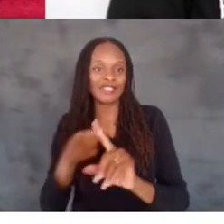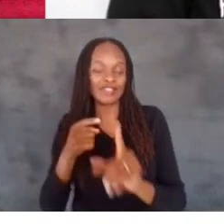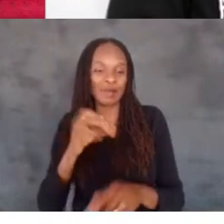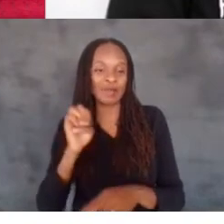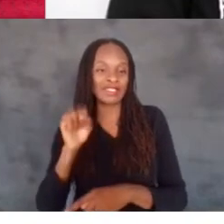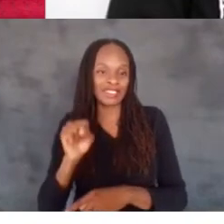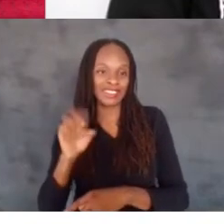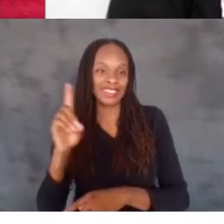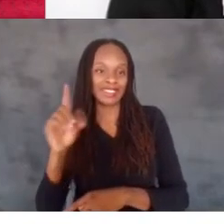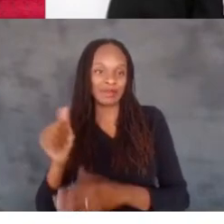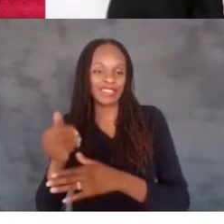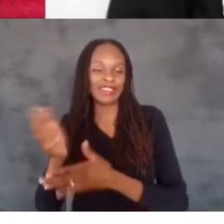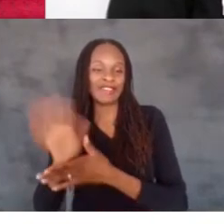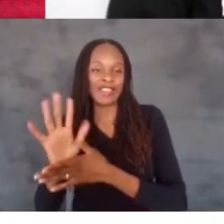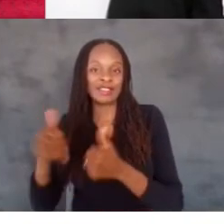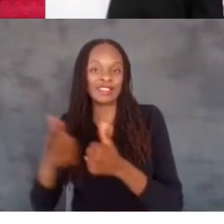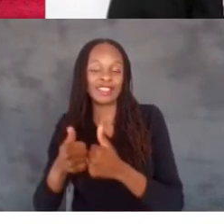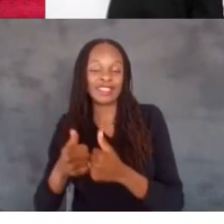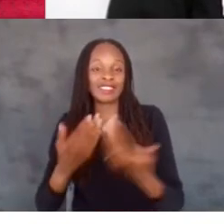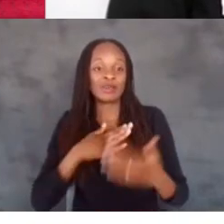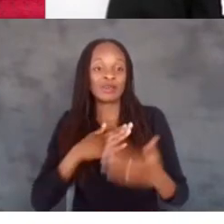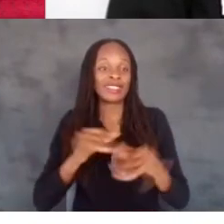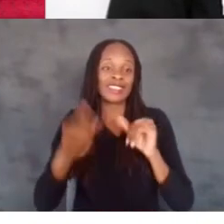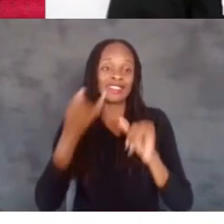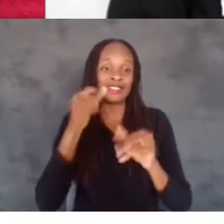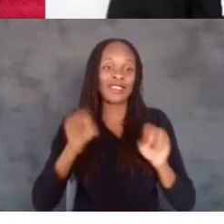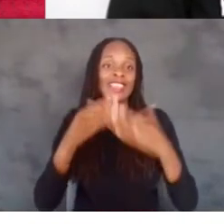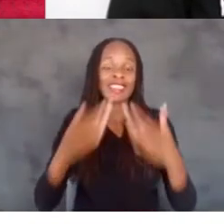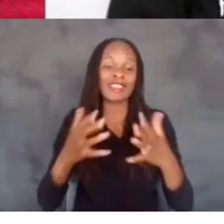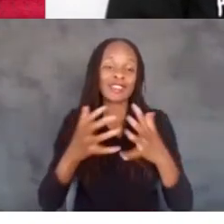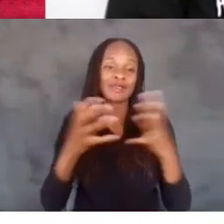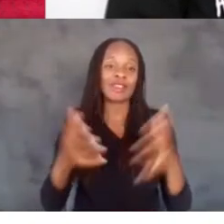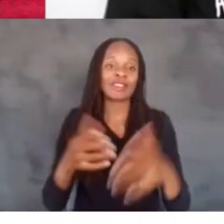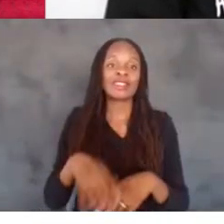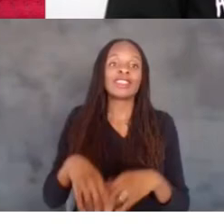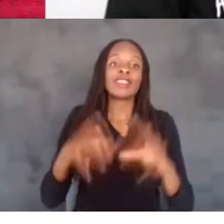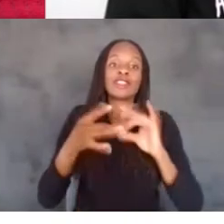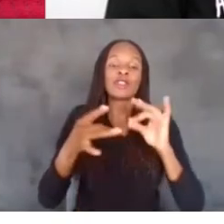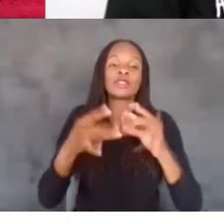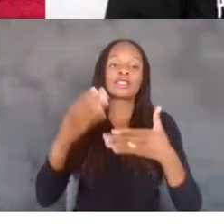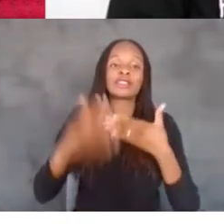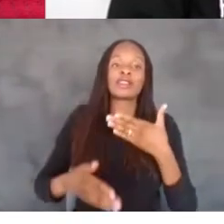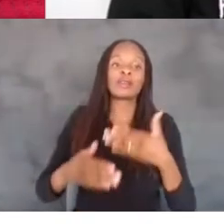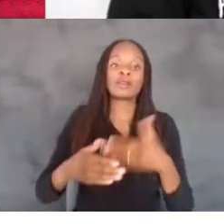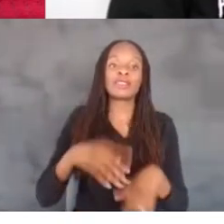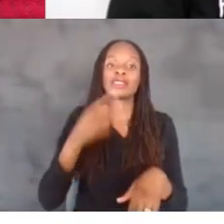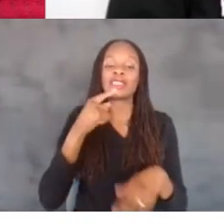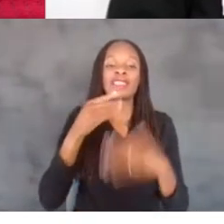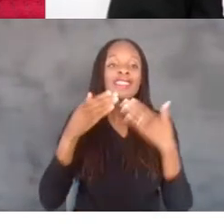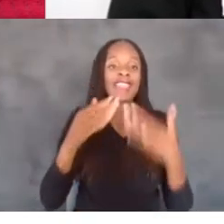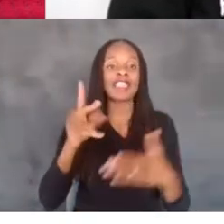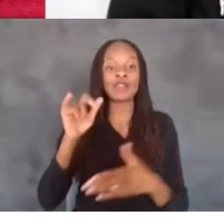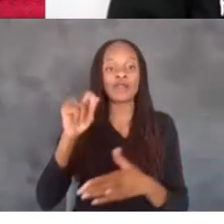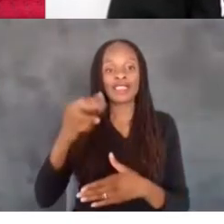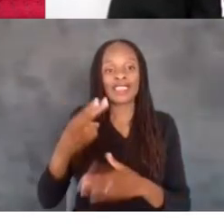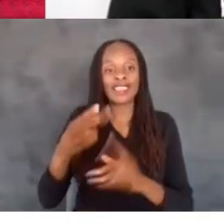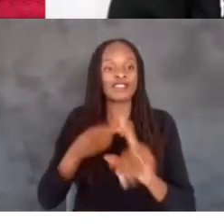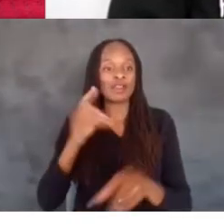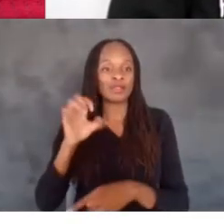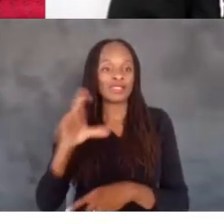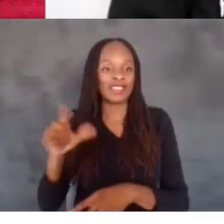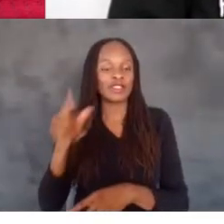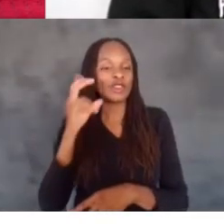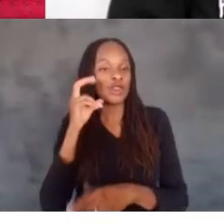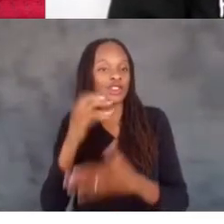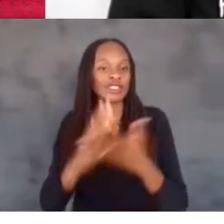around if you can. Thank you so much, everyone. And the closing comment is thank you, Keith, from Dell. You heard, you know, some of the computers